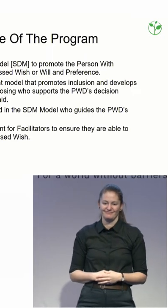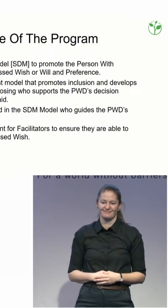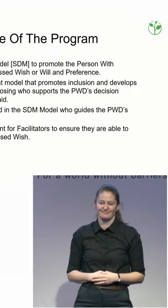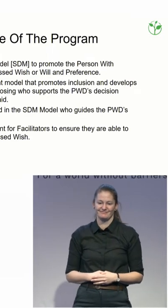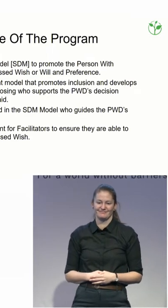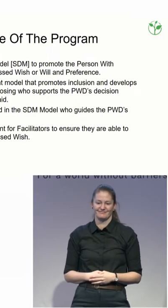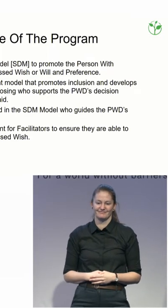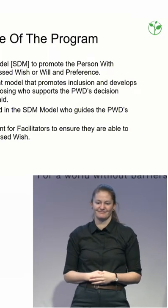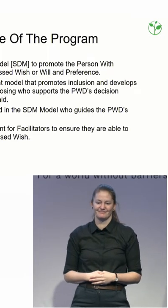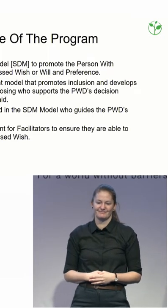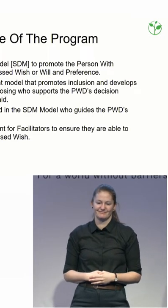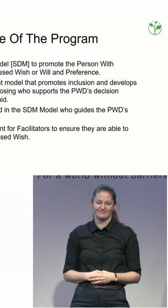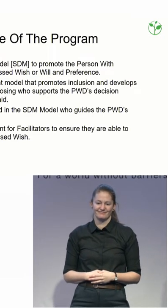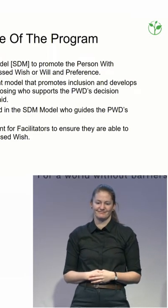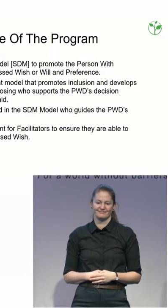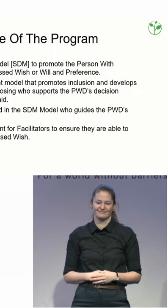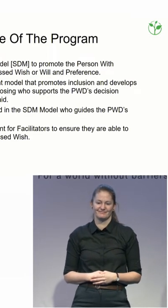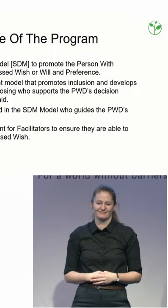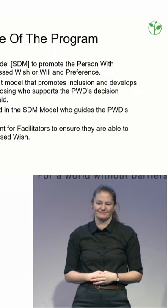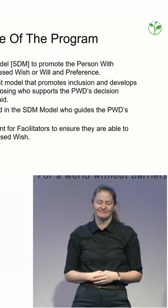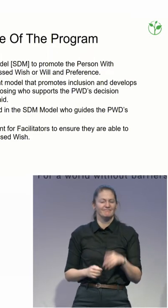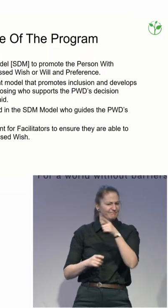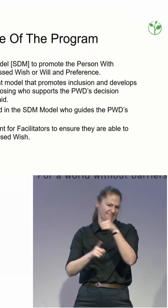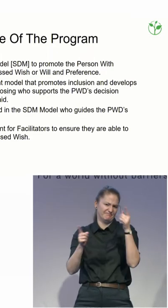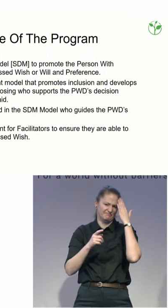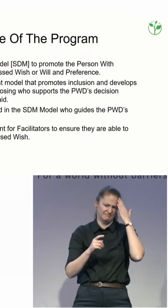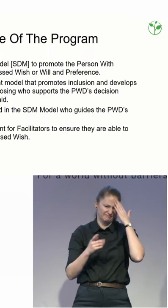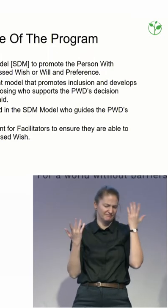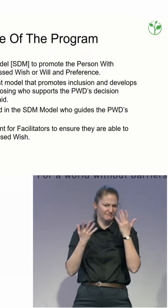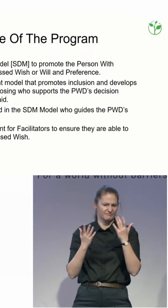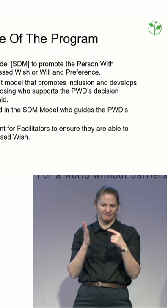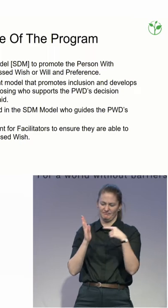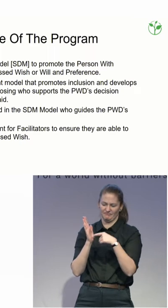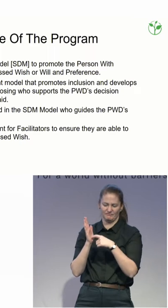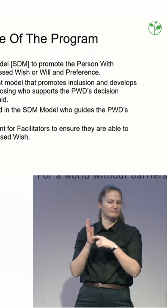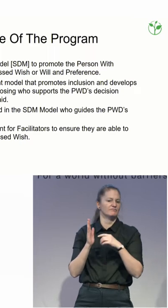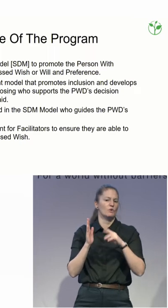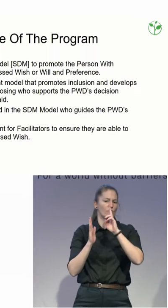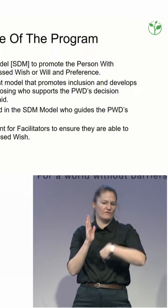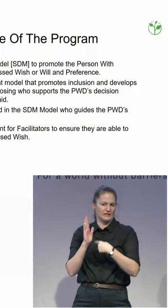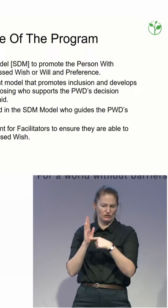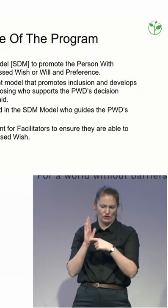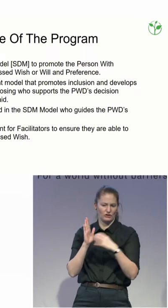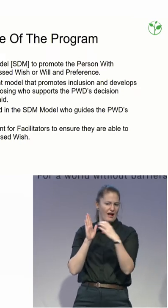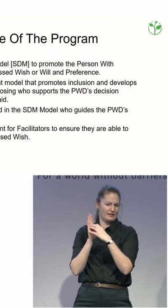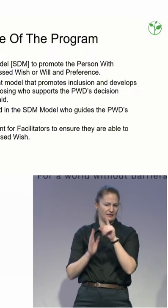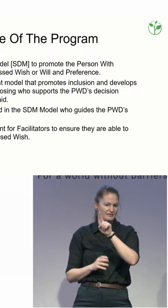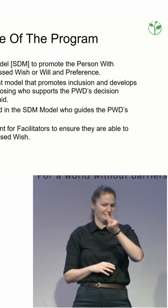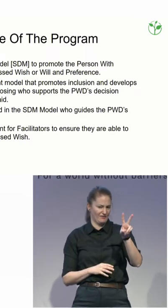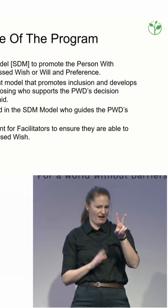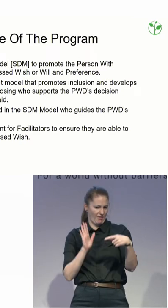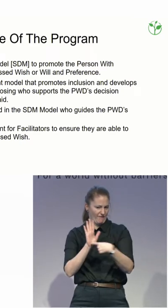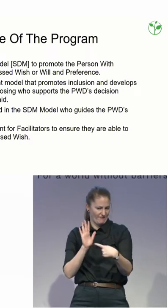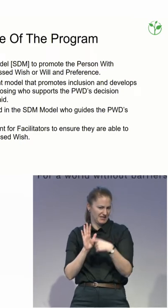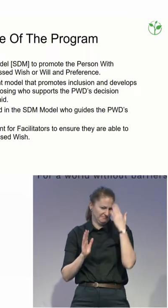started at the Office of the Public Advocate in Australia. And then it was further developed by myself when funding ran out.